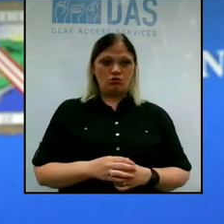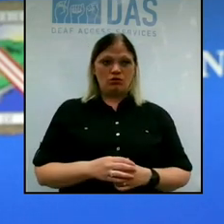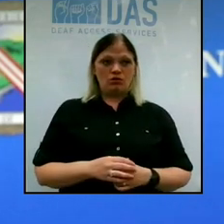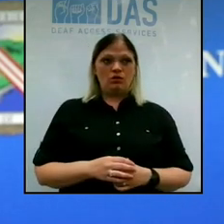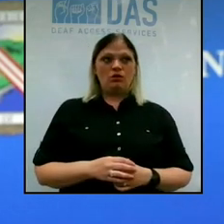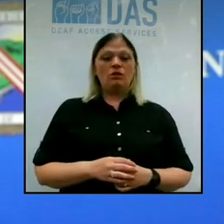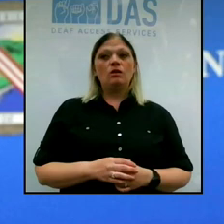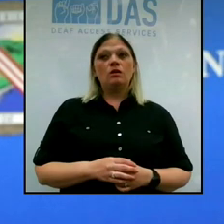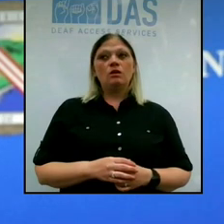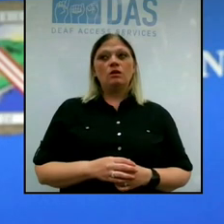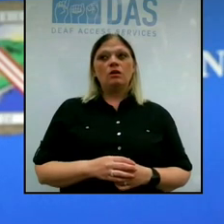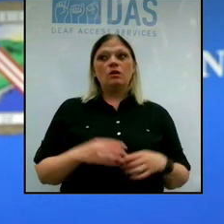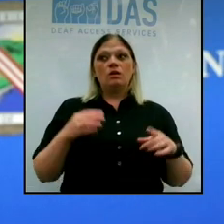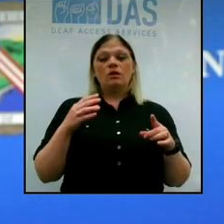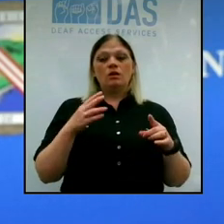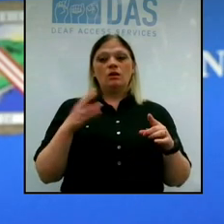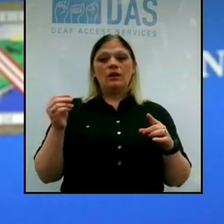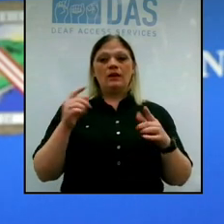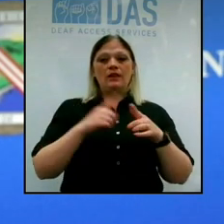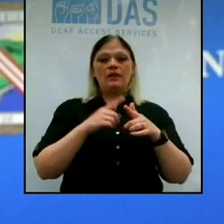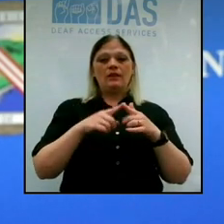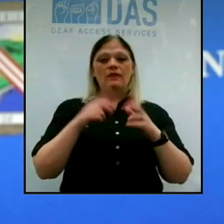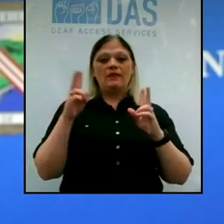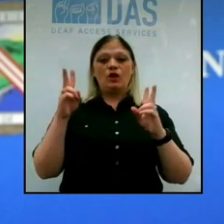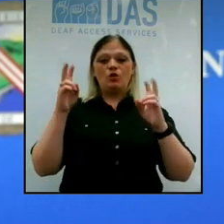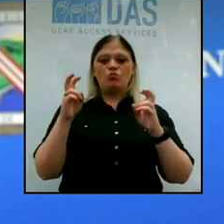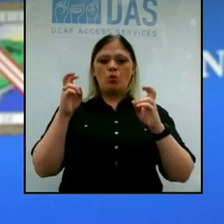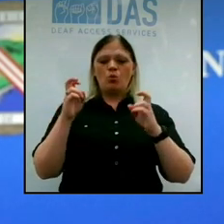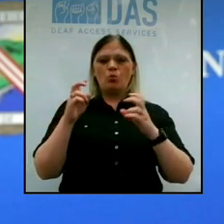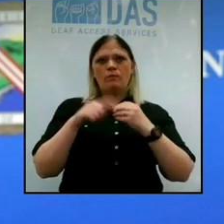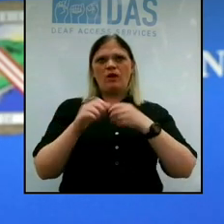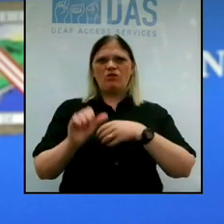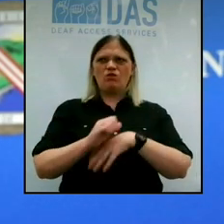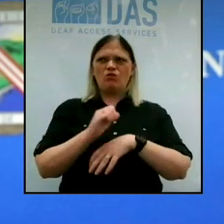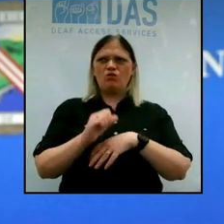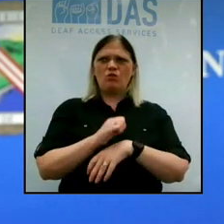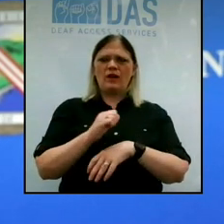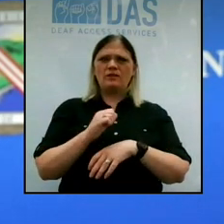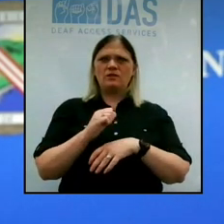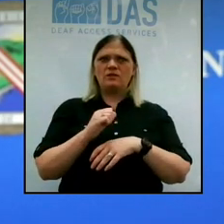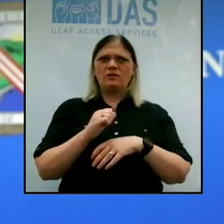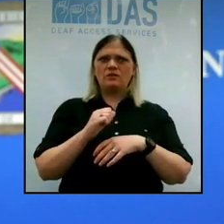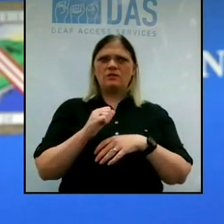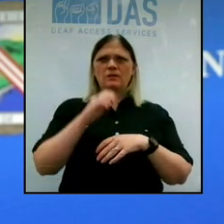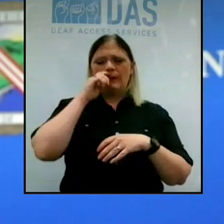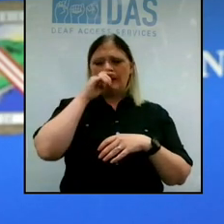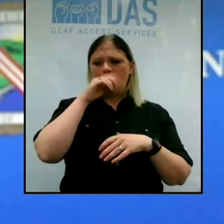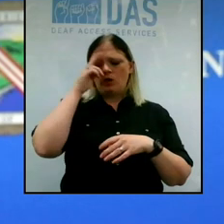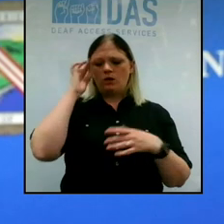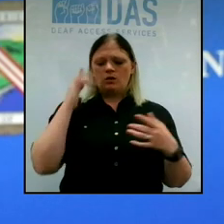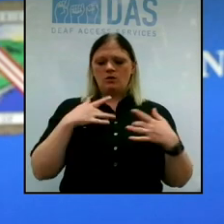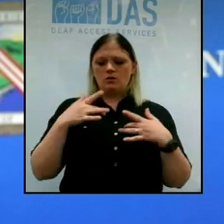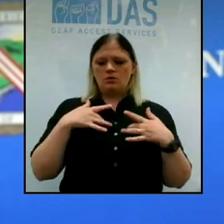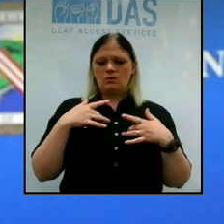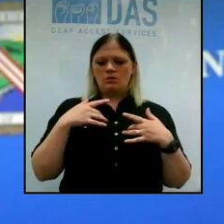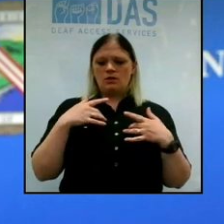was quoted when asked about threats or concerns about a second wave. His quote was, that's the biggest joke I've ever heard.